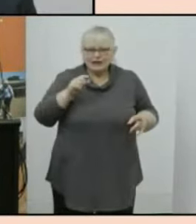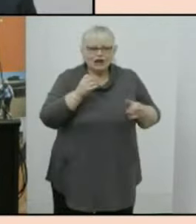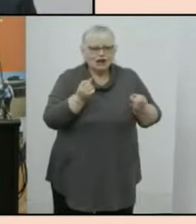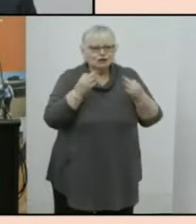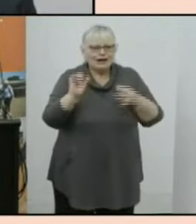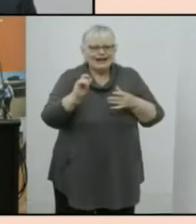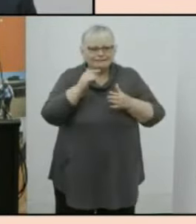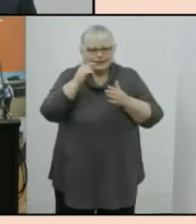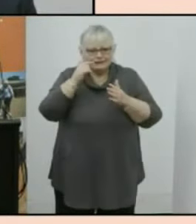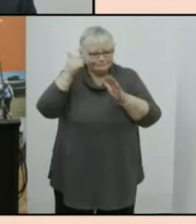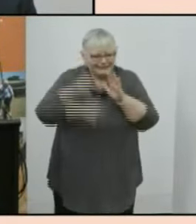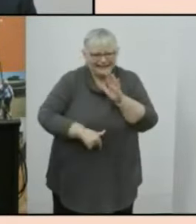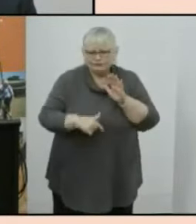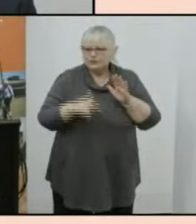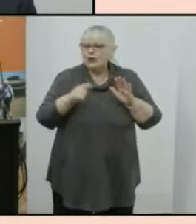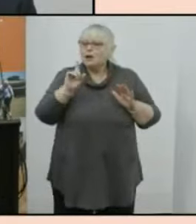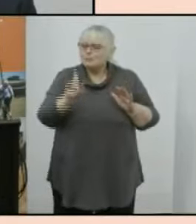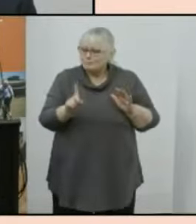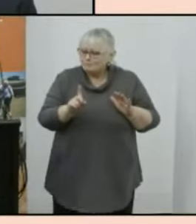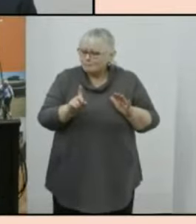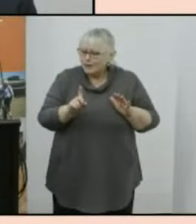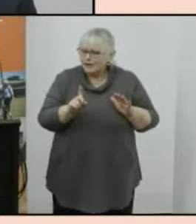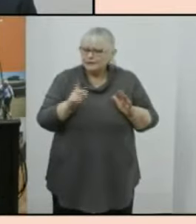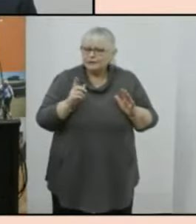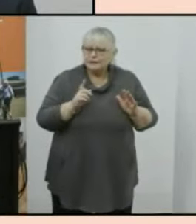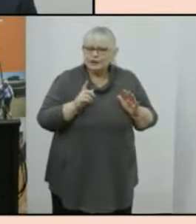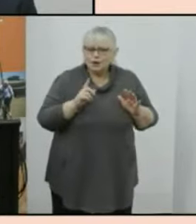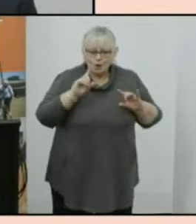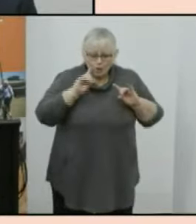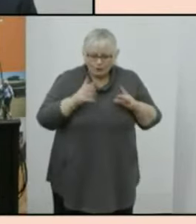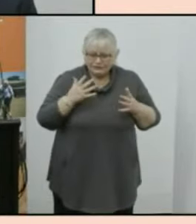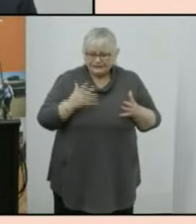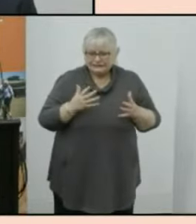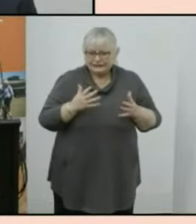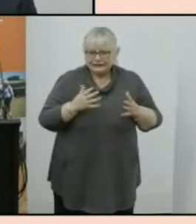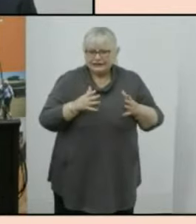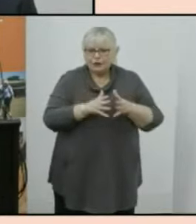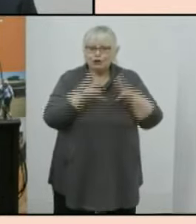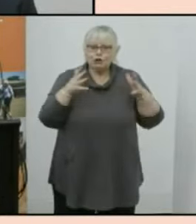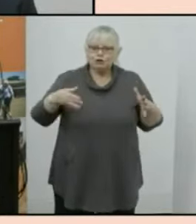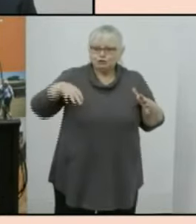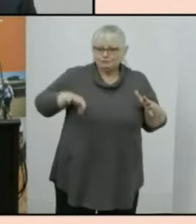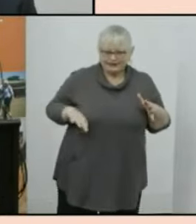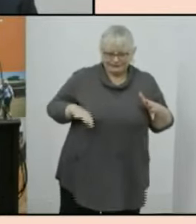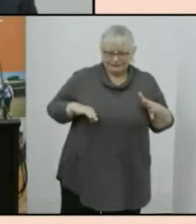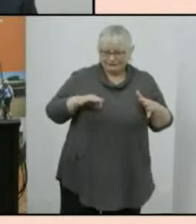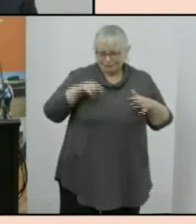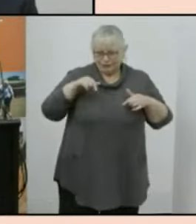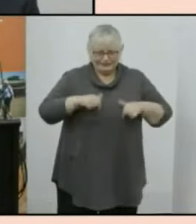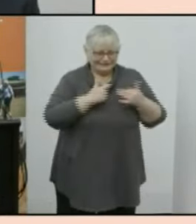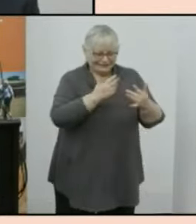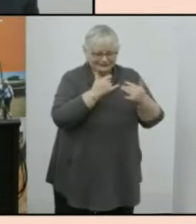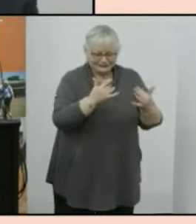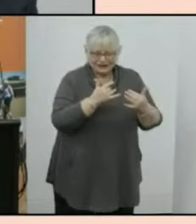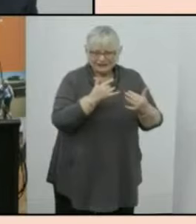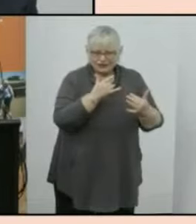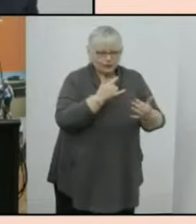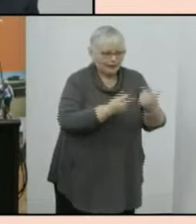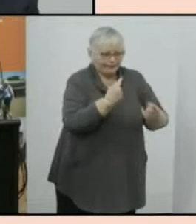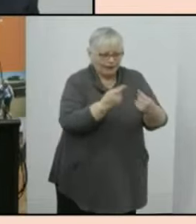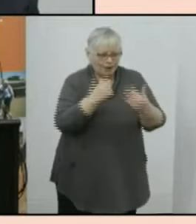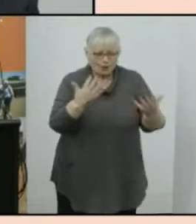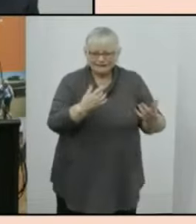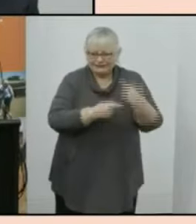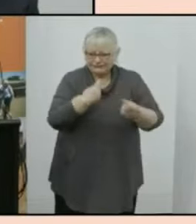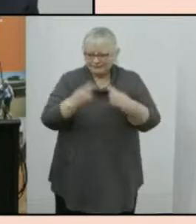i don't have that level of detail but we can i mean i mean obviously the huge benefit of the census is you get all this information and then